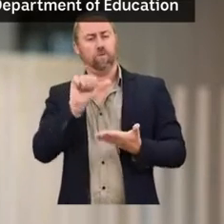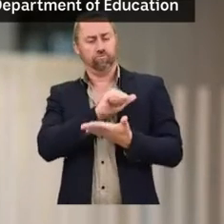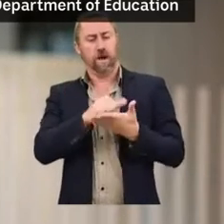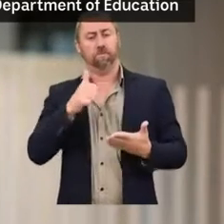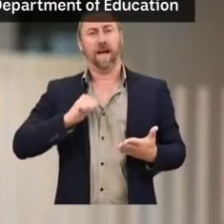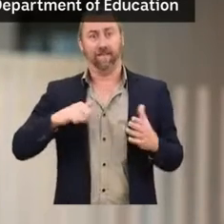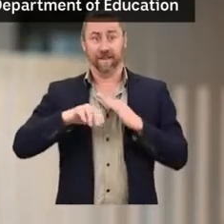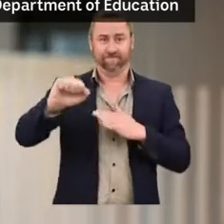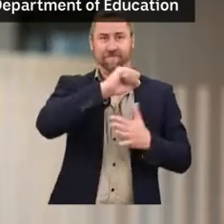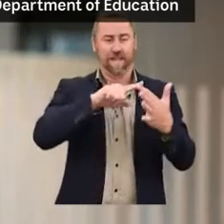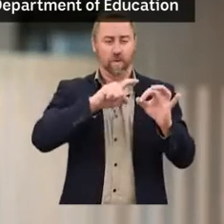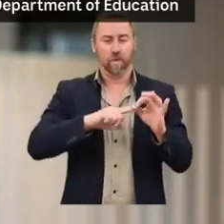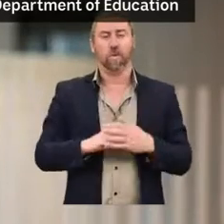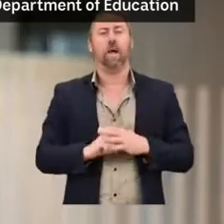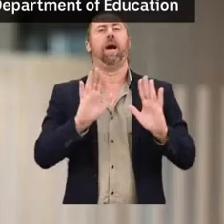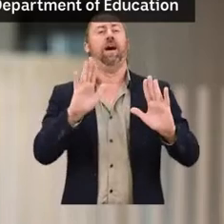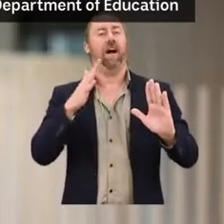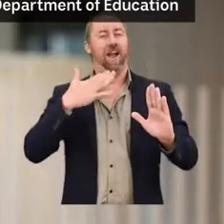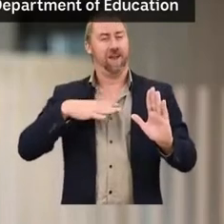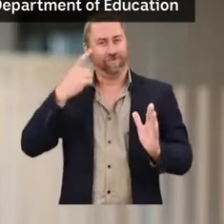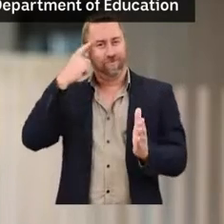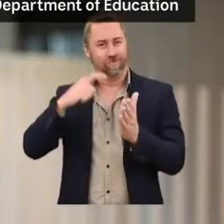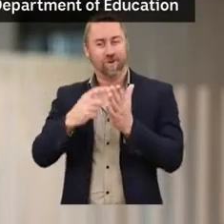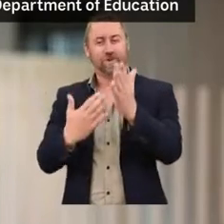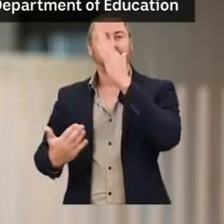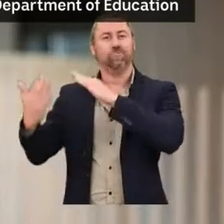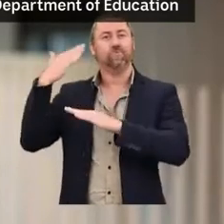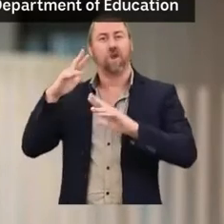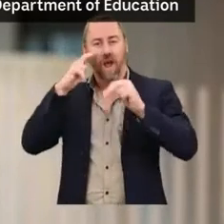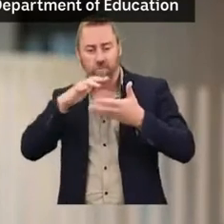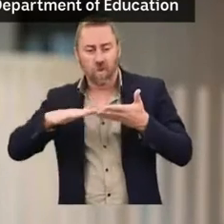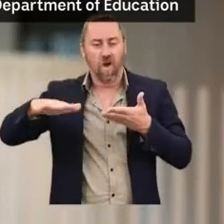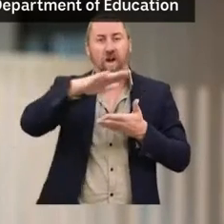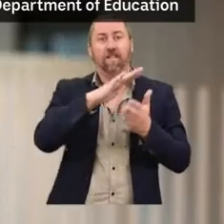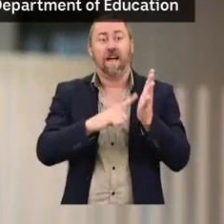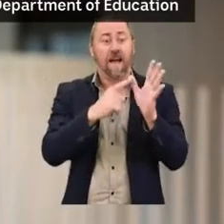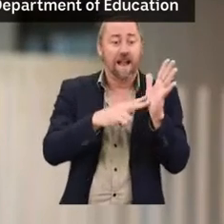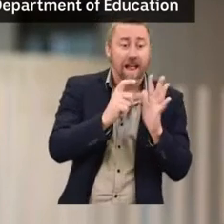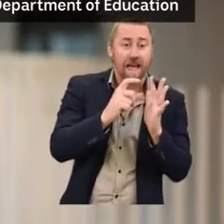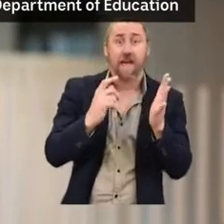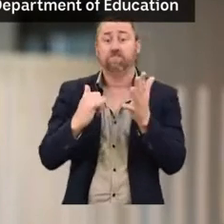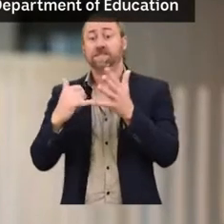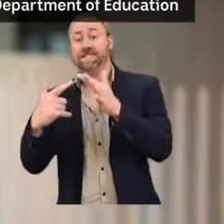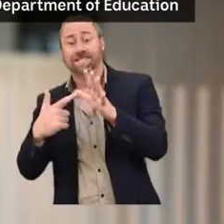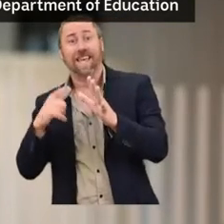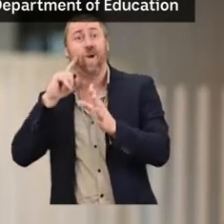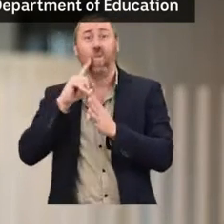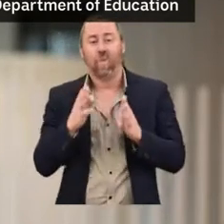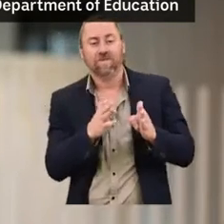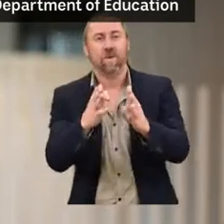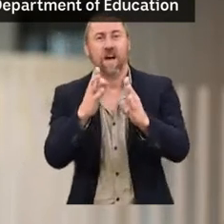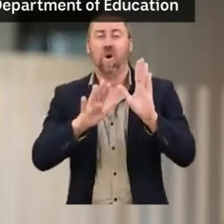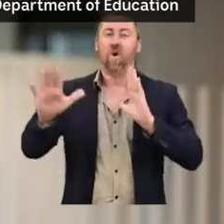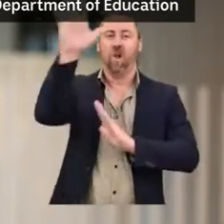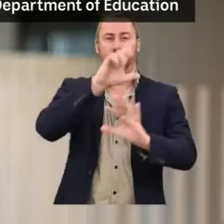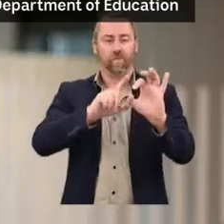I would like to acknowledge the traditional custodians of the land, seas and waterways across Queensland and I extend